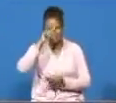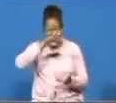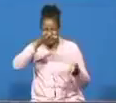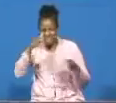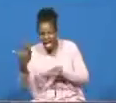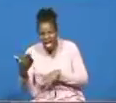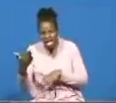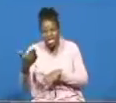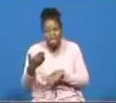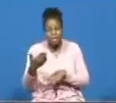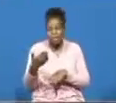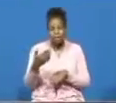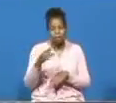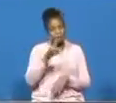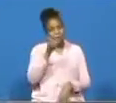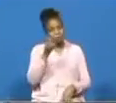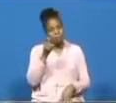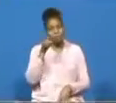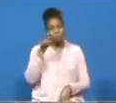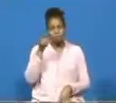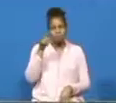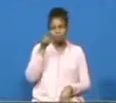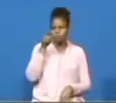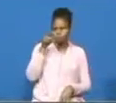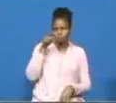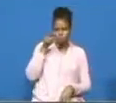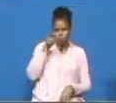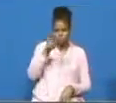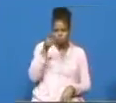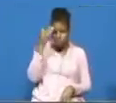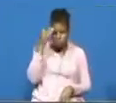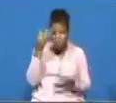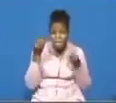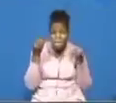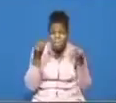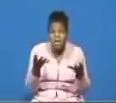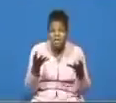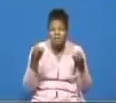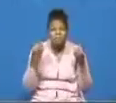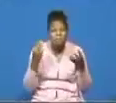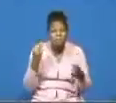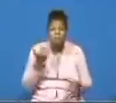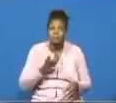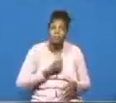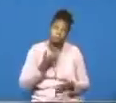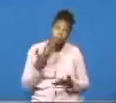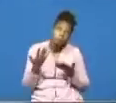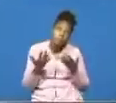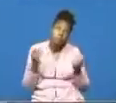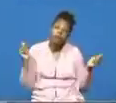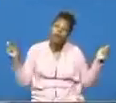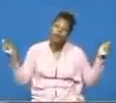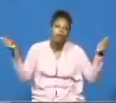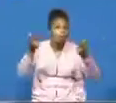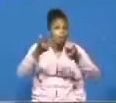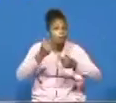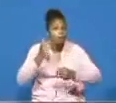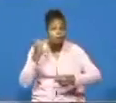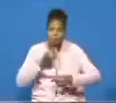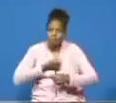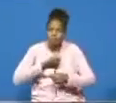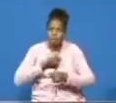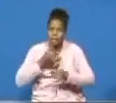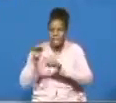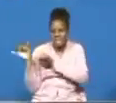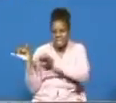in the wilderness and do you know that many of us and it might even be all of us we are very much like